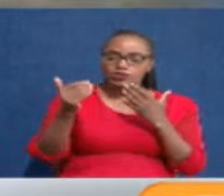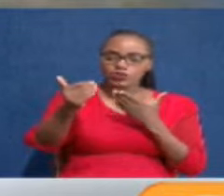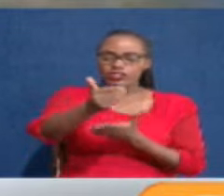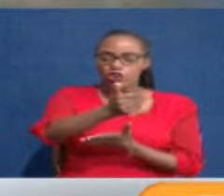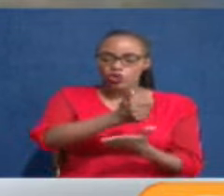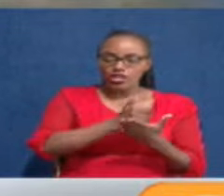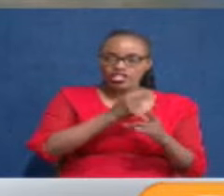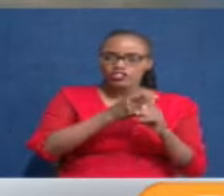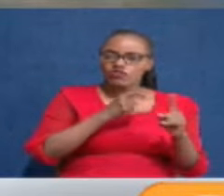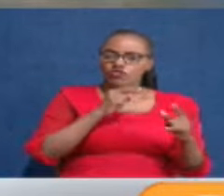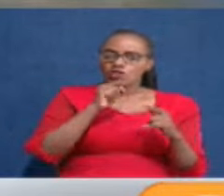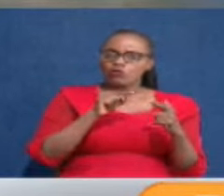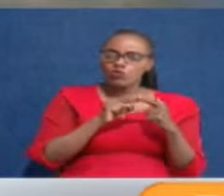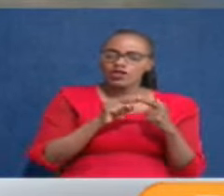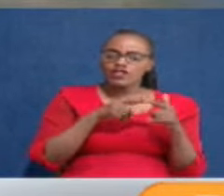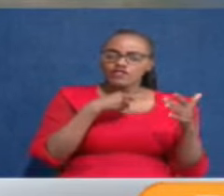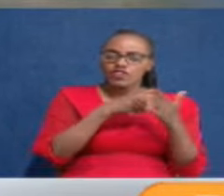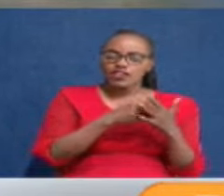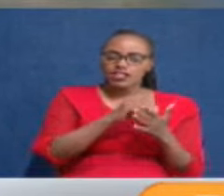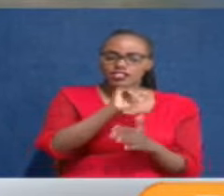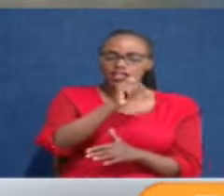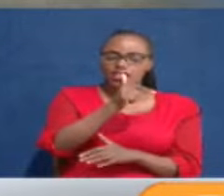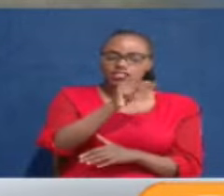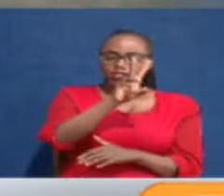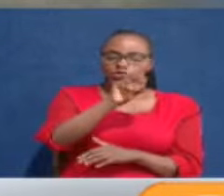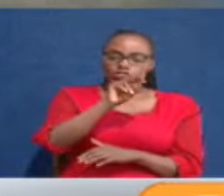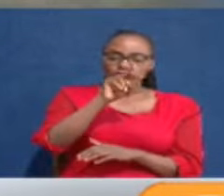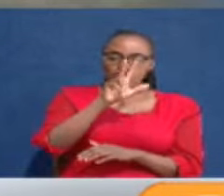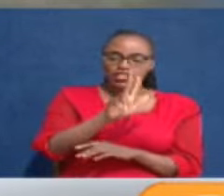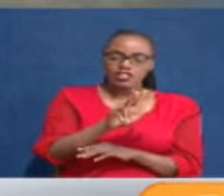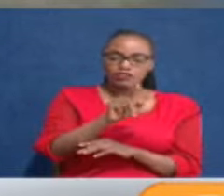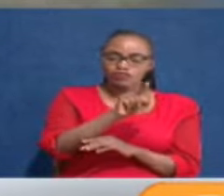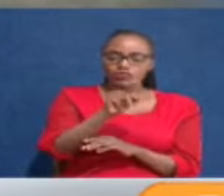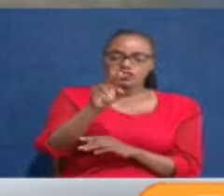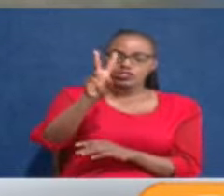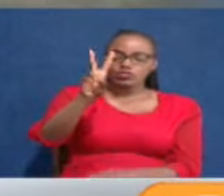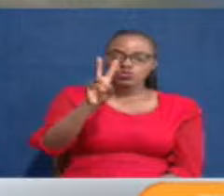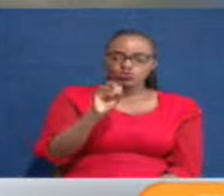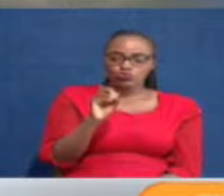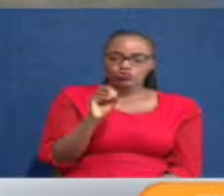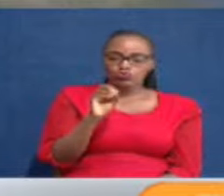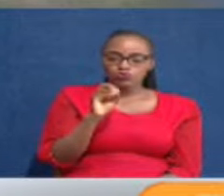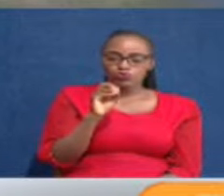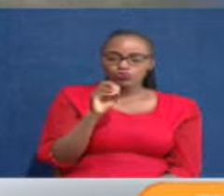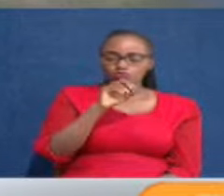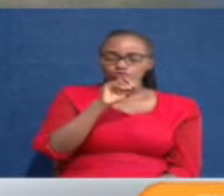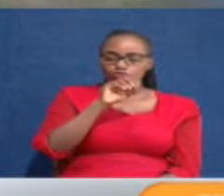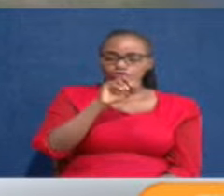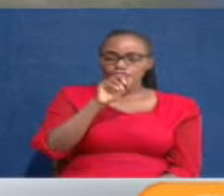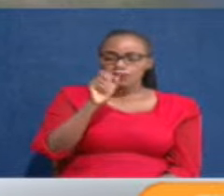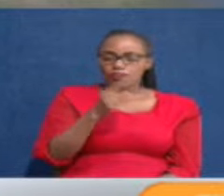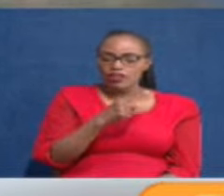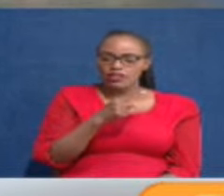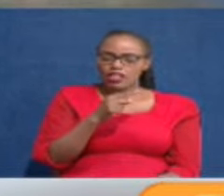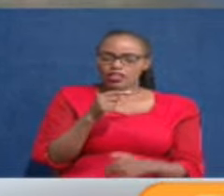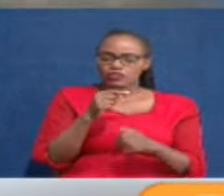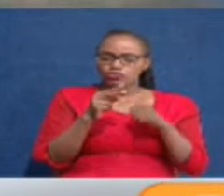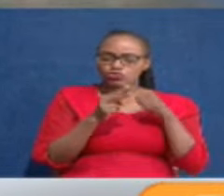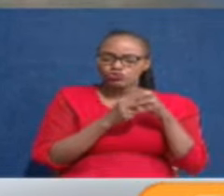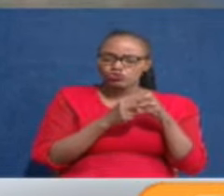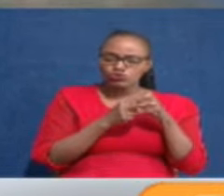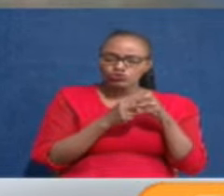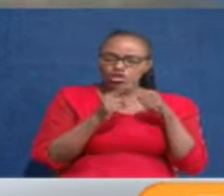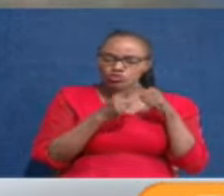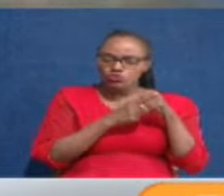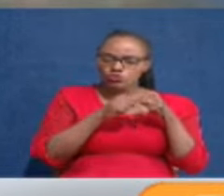from the Finance Act of 2023 between July 2023 and June 2024 this year.